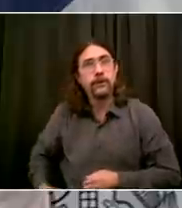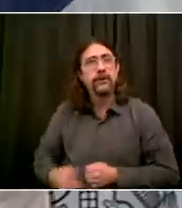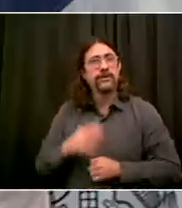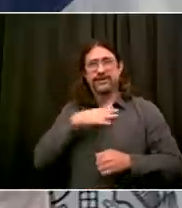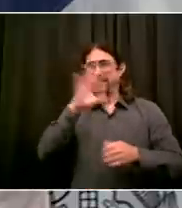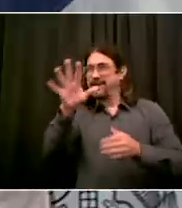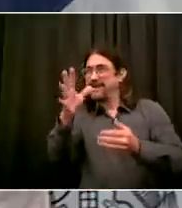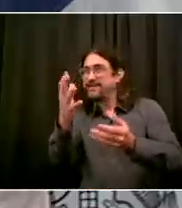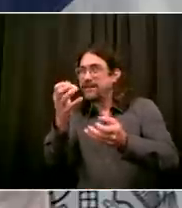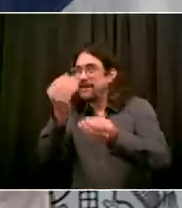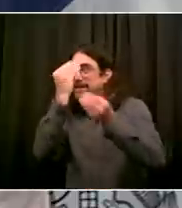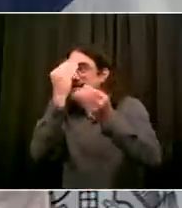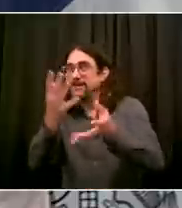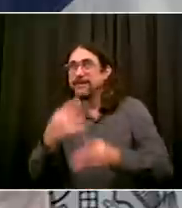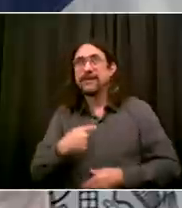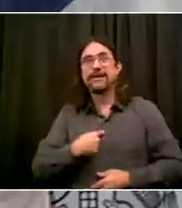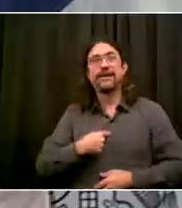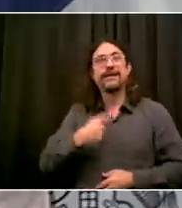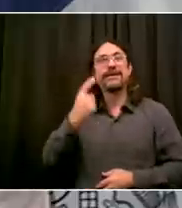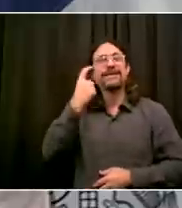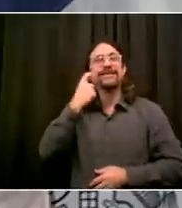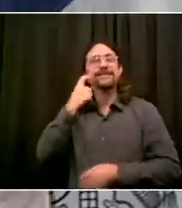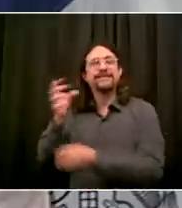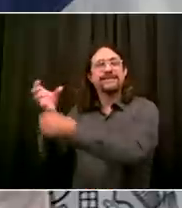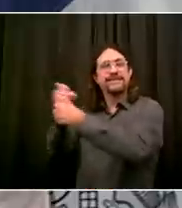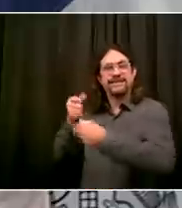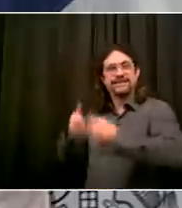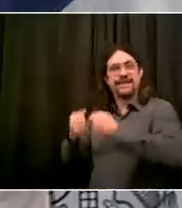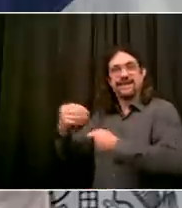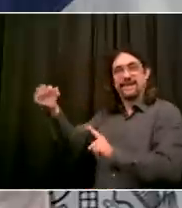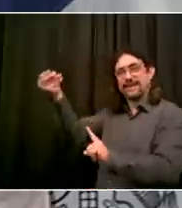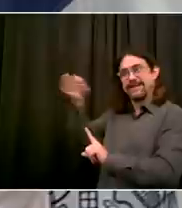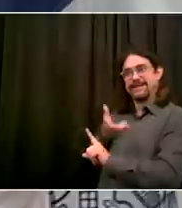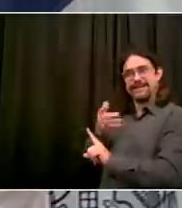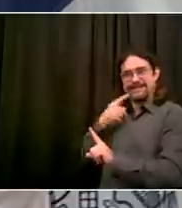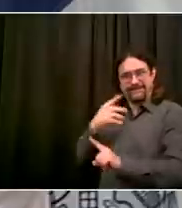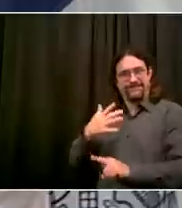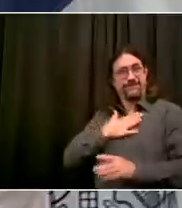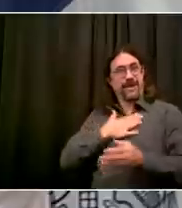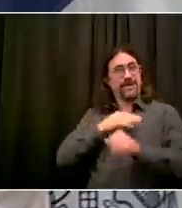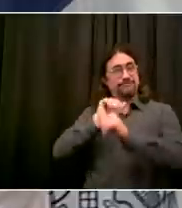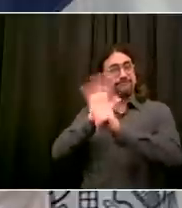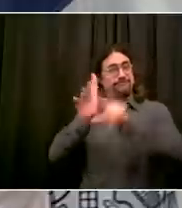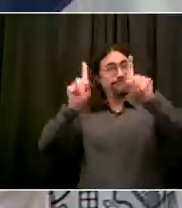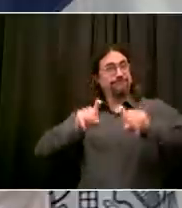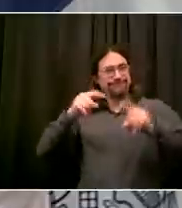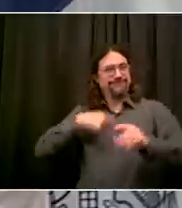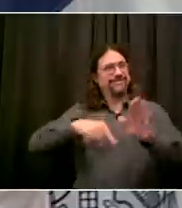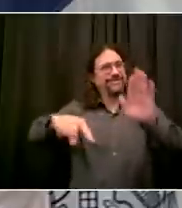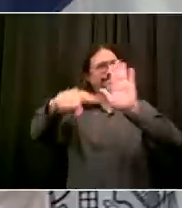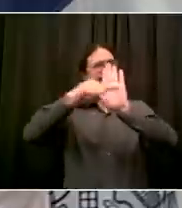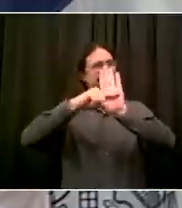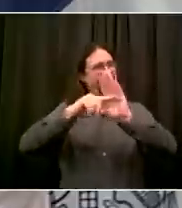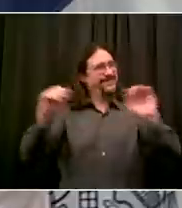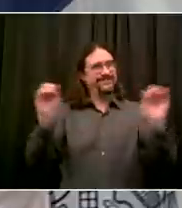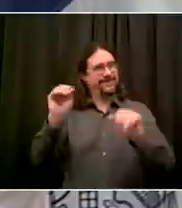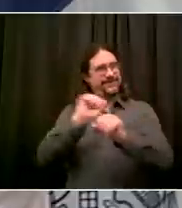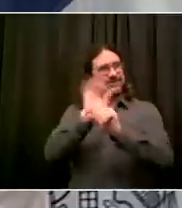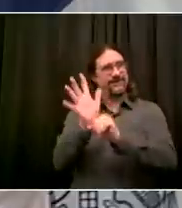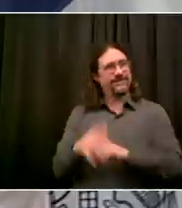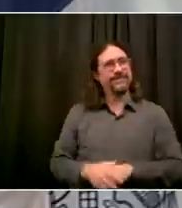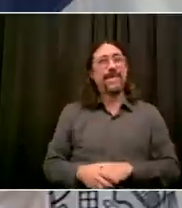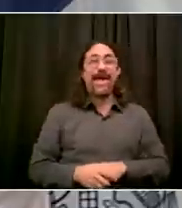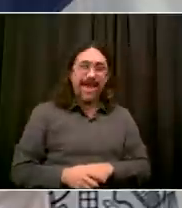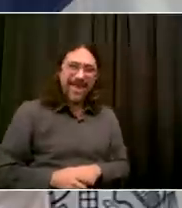Thanks. I wanted to ask, you mentioned that these hundreds of people that are going into the neighborhoods, part of what they're doing is to providing